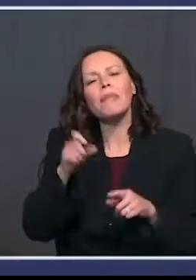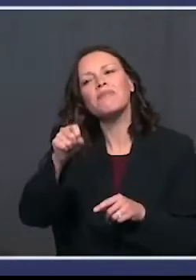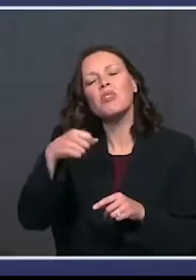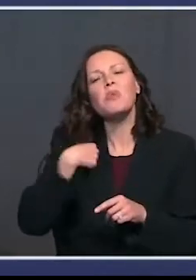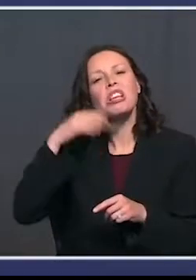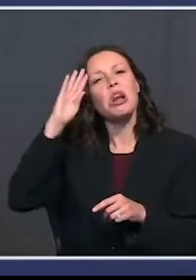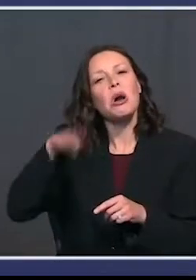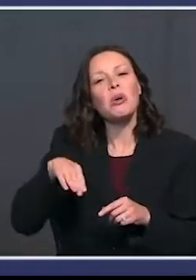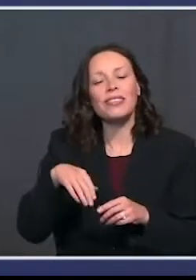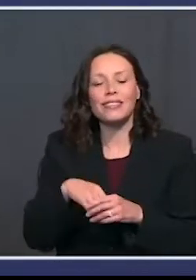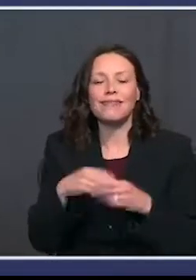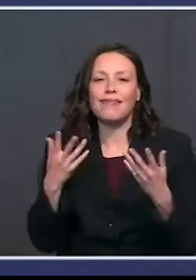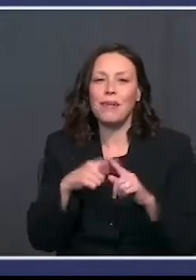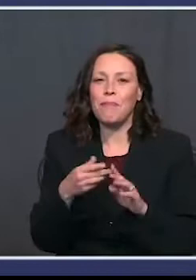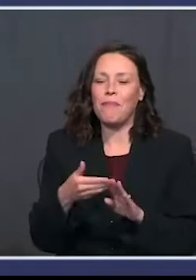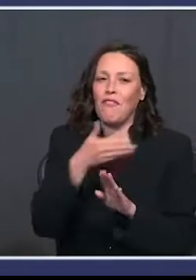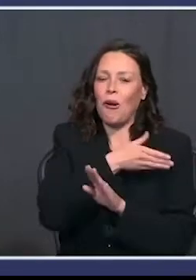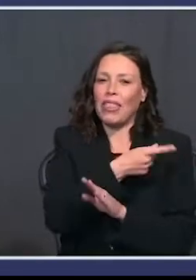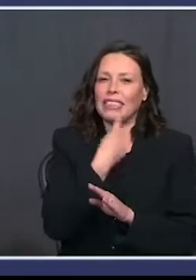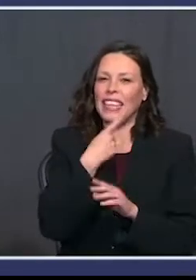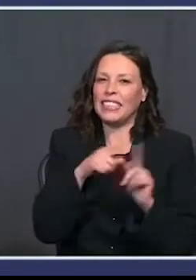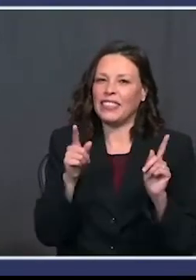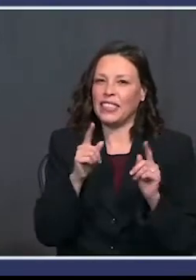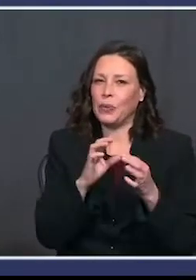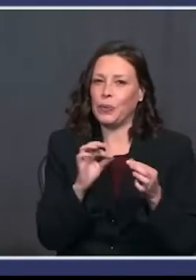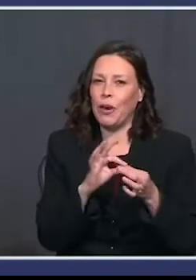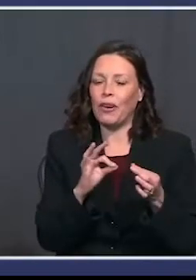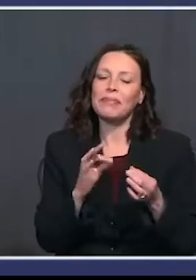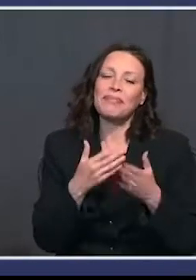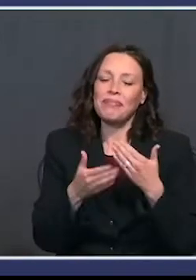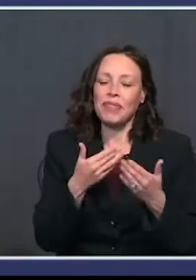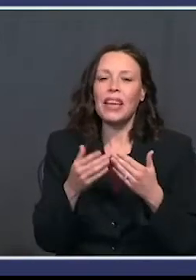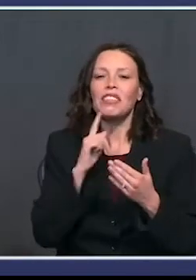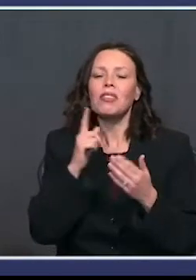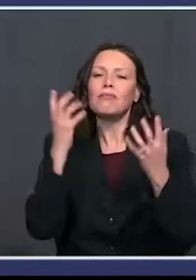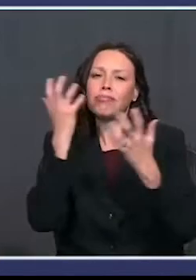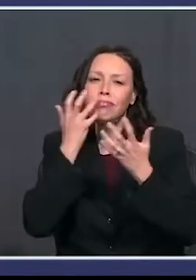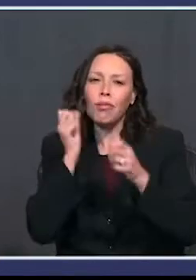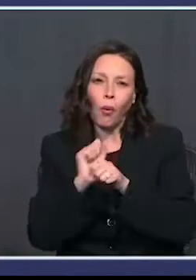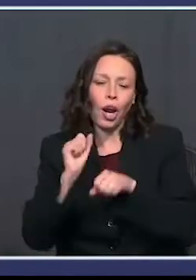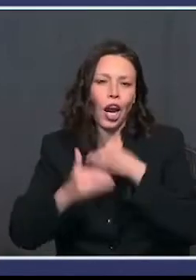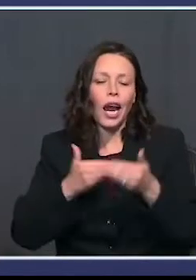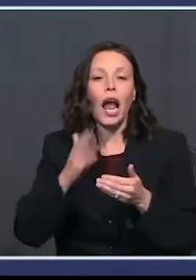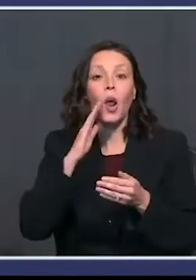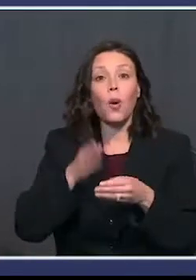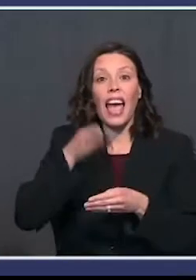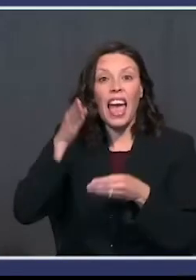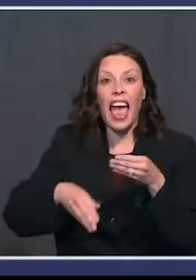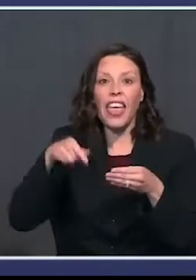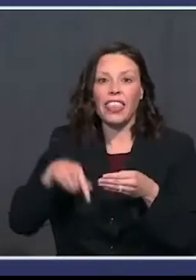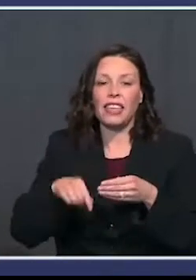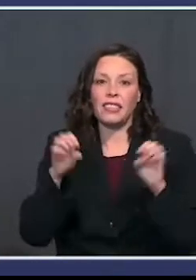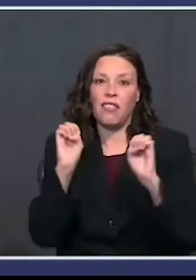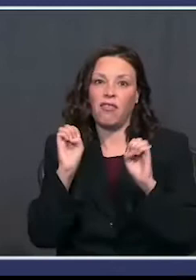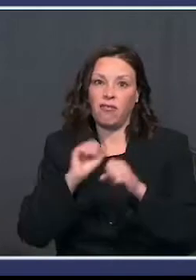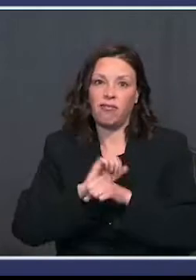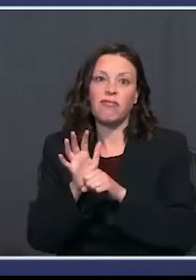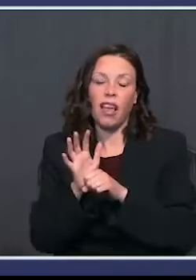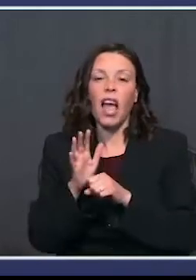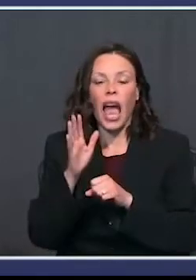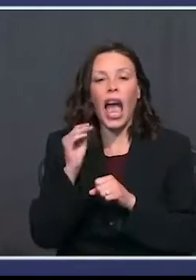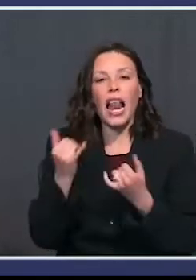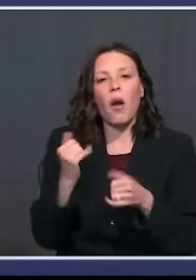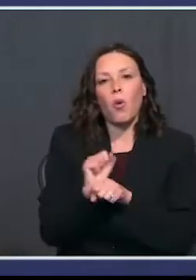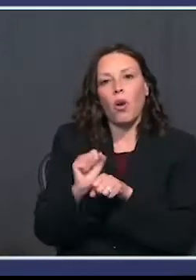we have them saying a little bit different, but it has been incredible and it will end the pandemic. It will end the pandemic. And